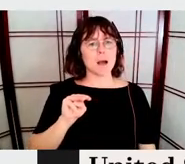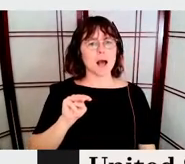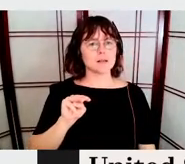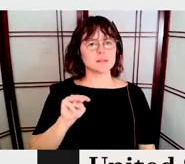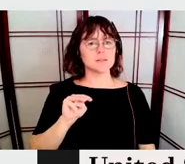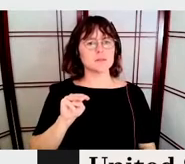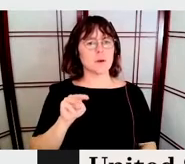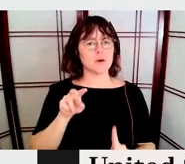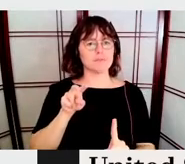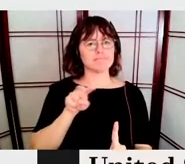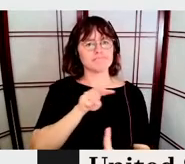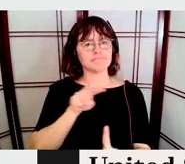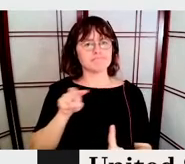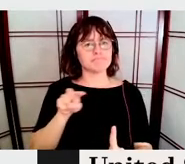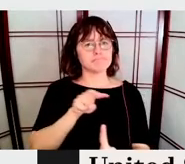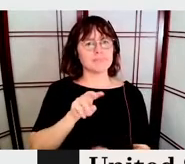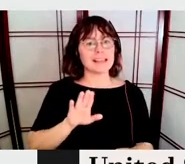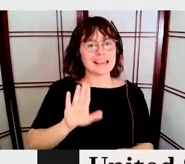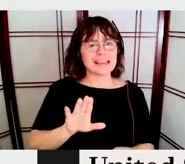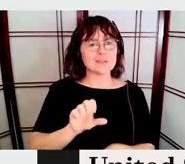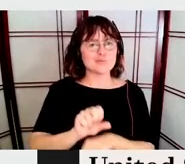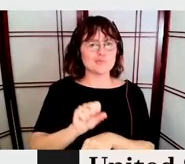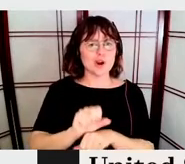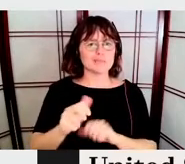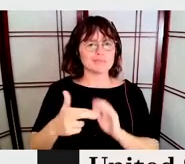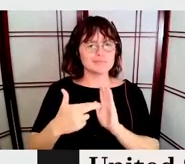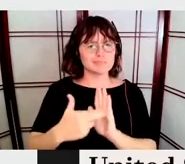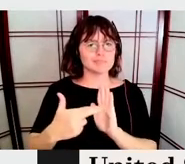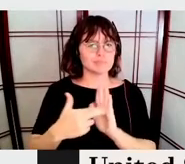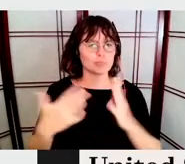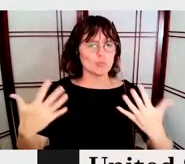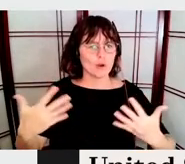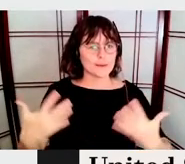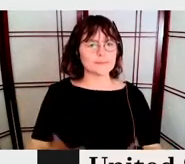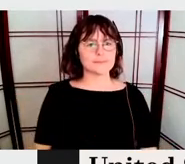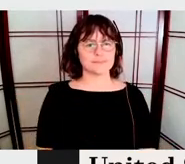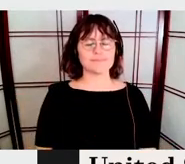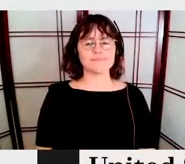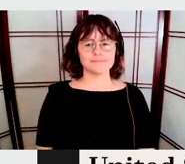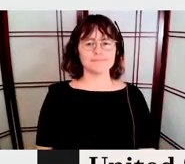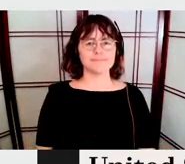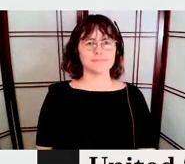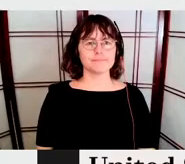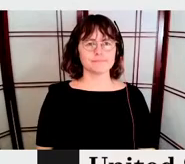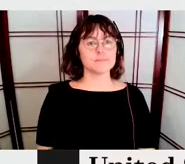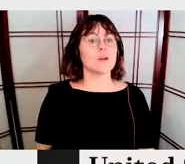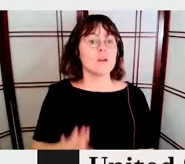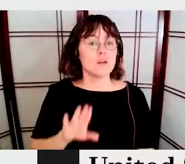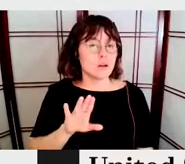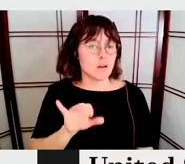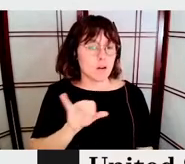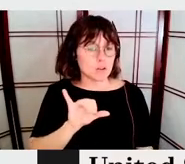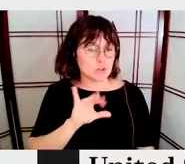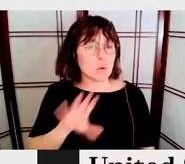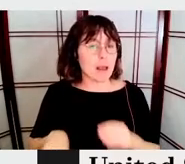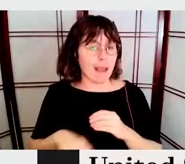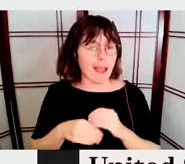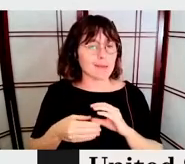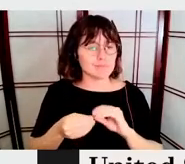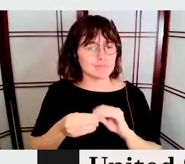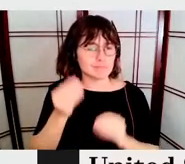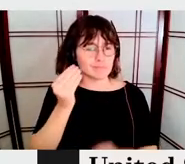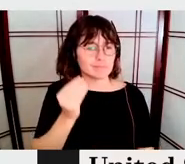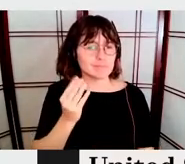stands. And also something that I would like to mention is that we didn't receive many, many posters that was, uh,